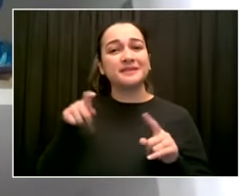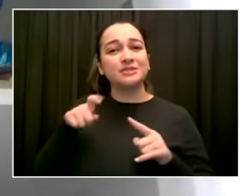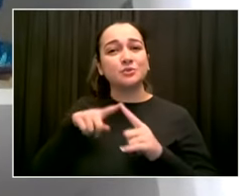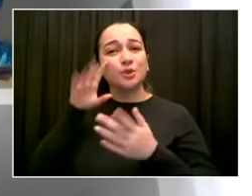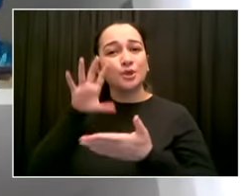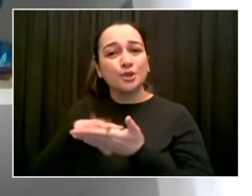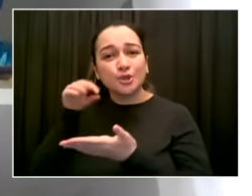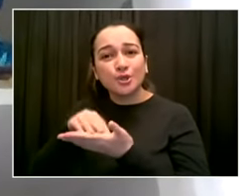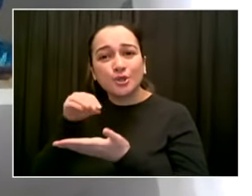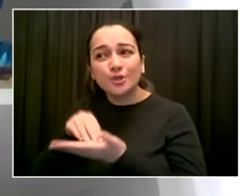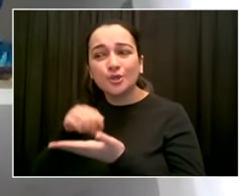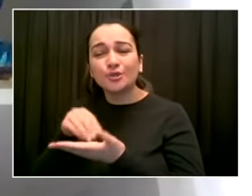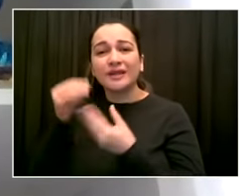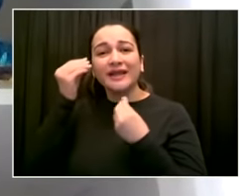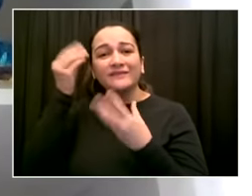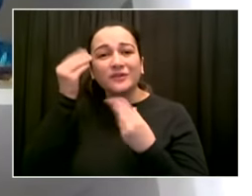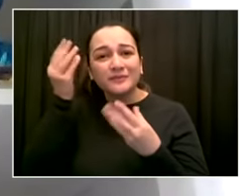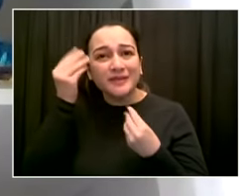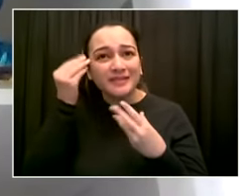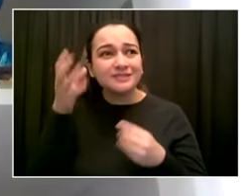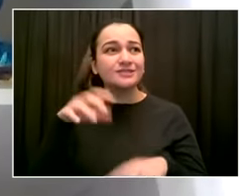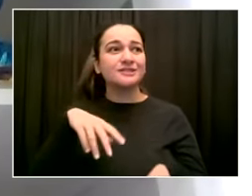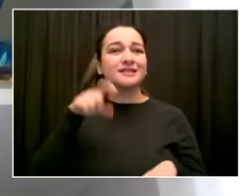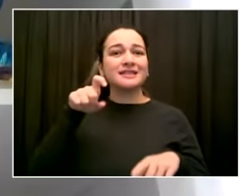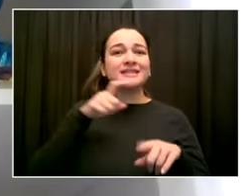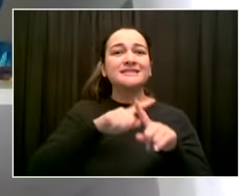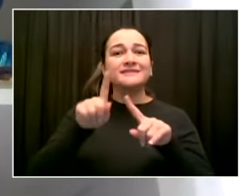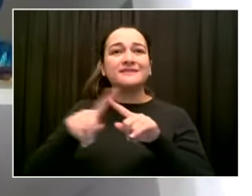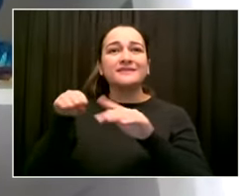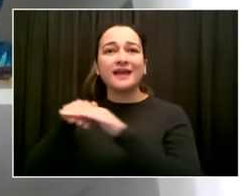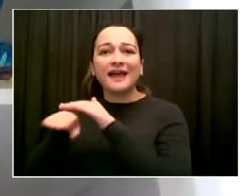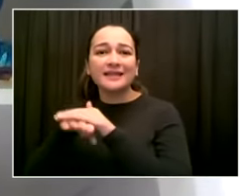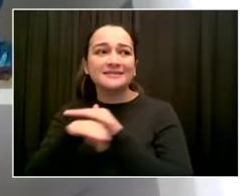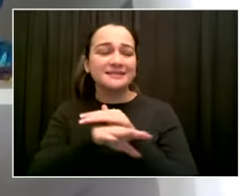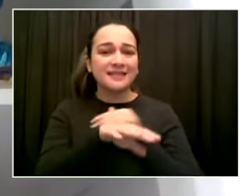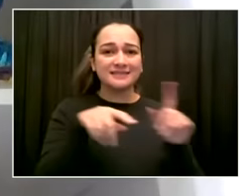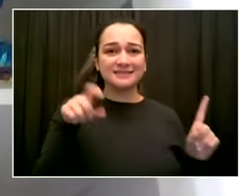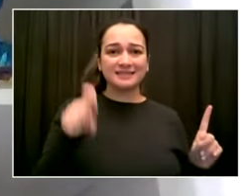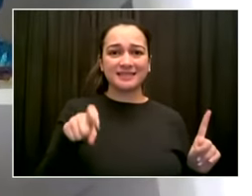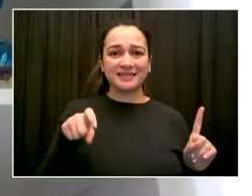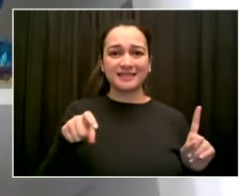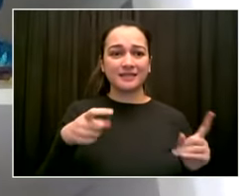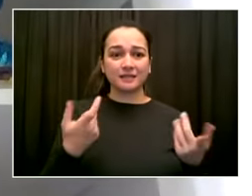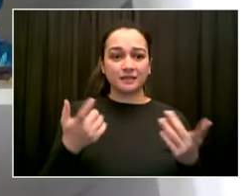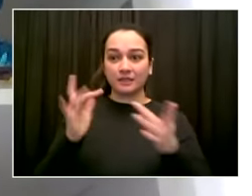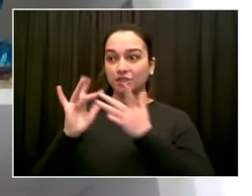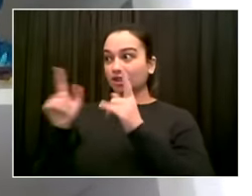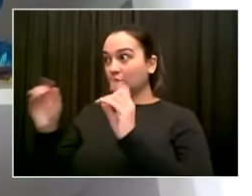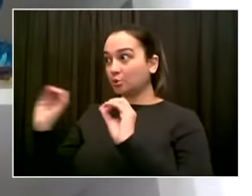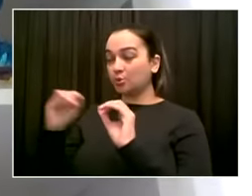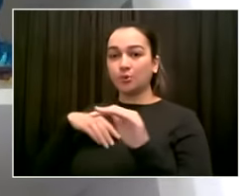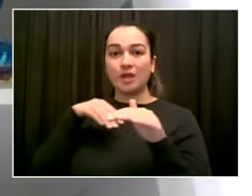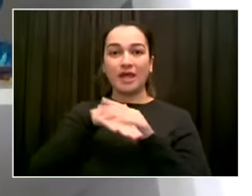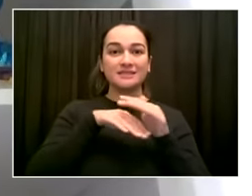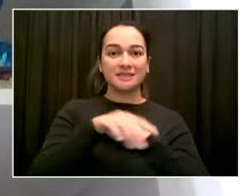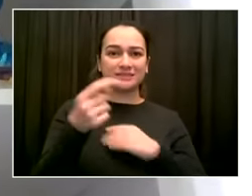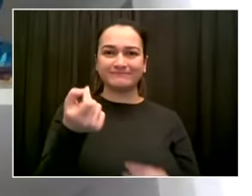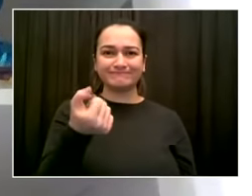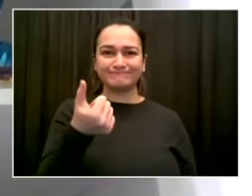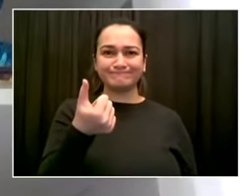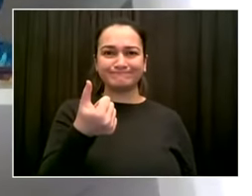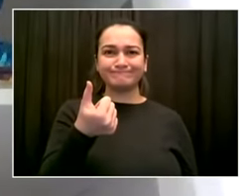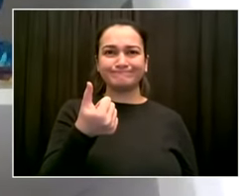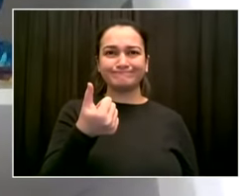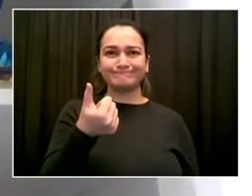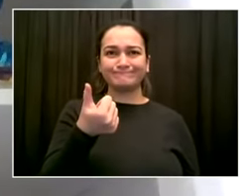today we are opening up the internet master plan RFP. It's going to close on April 19th. And it